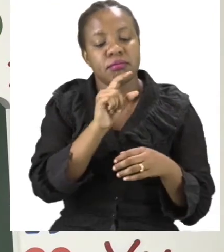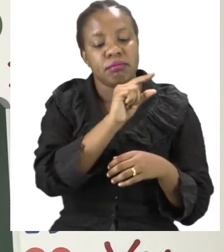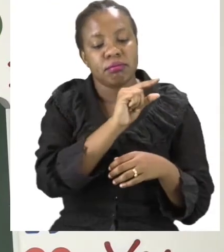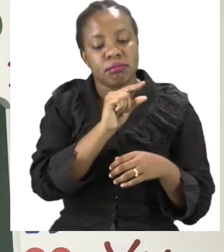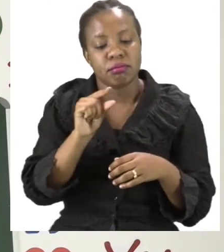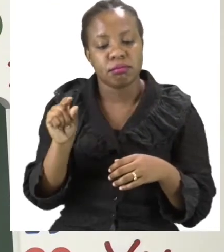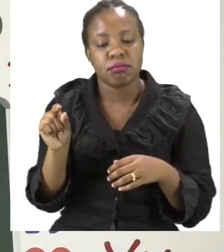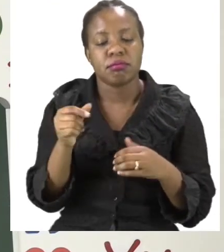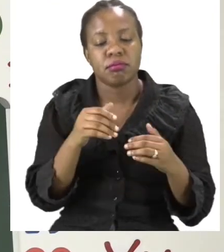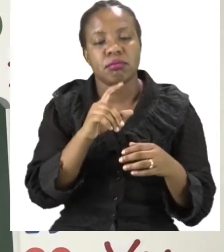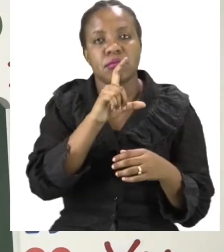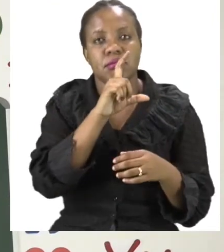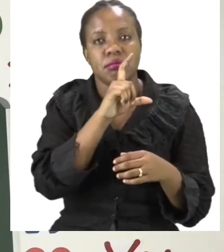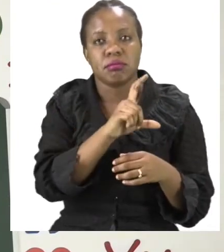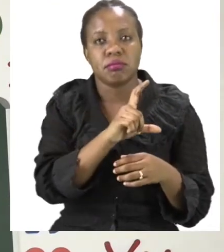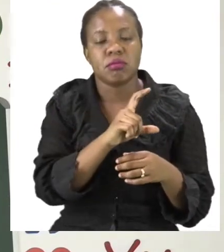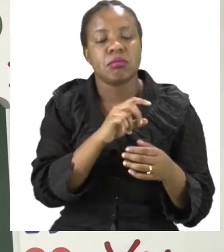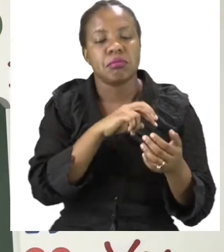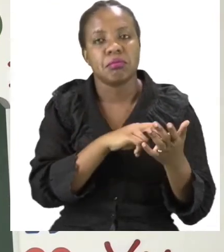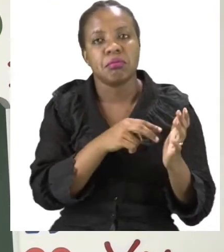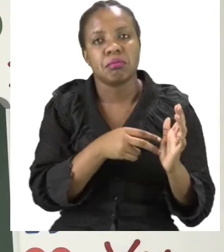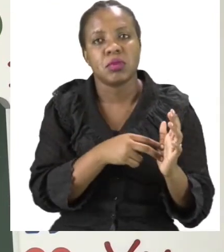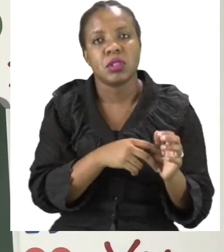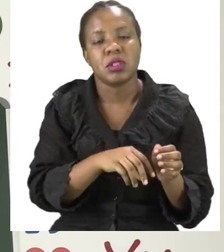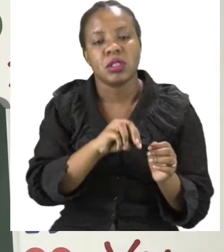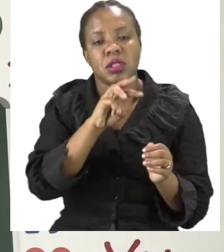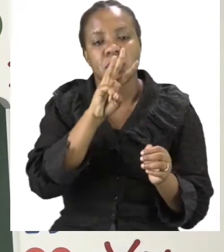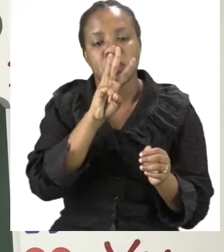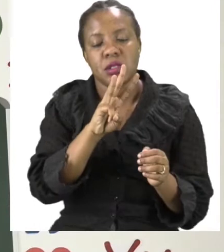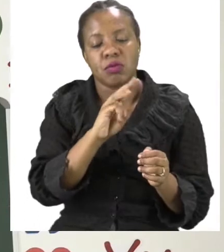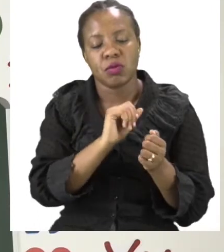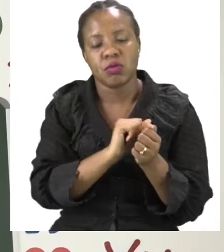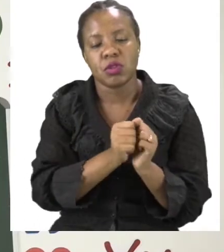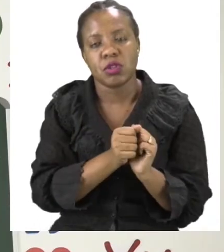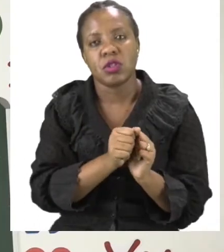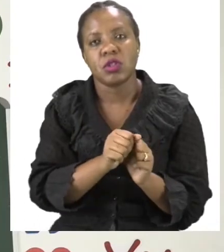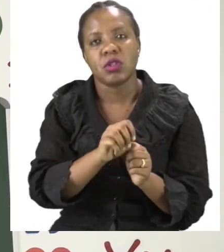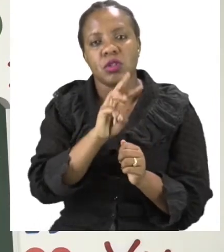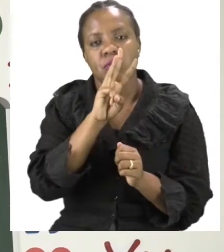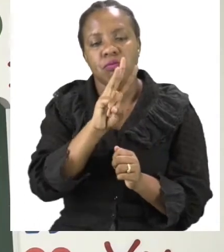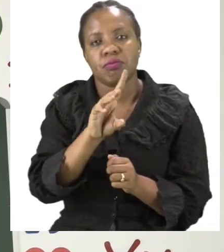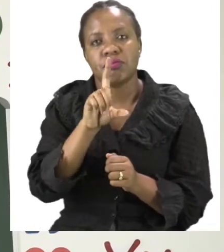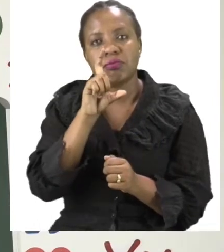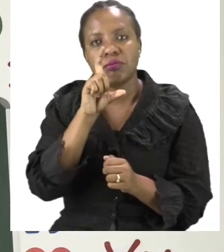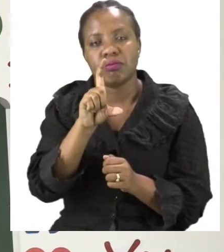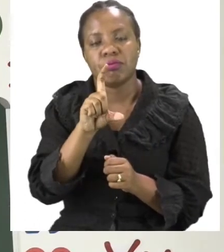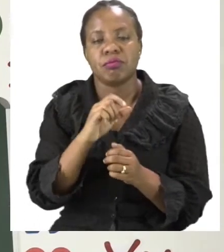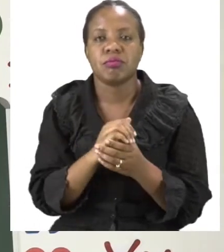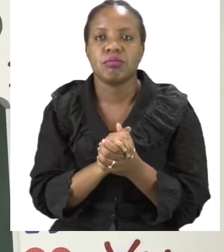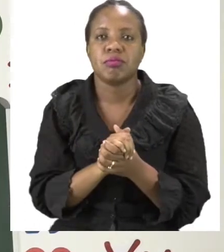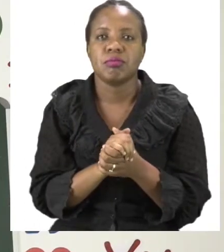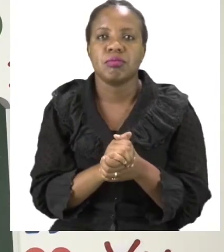write our capital letter first. So when you are putting the word